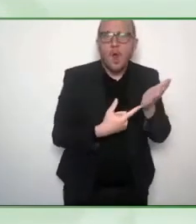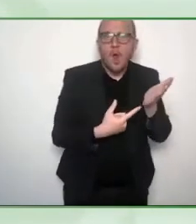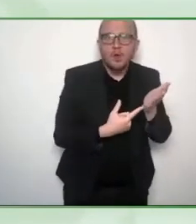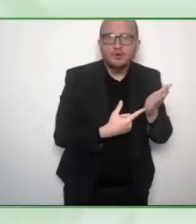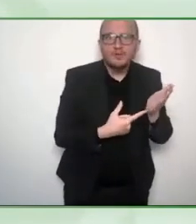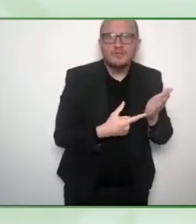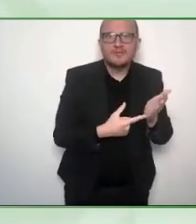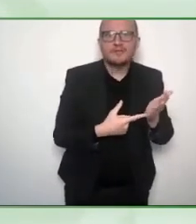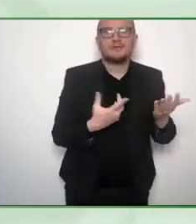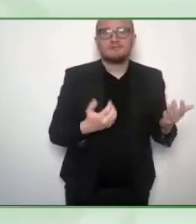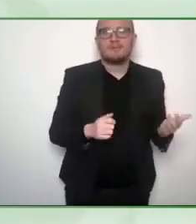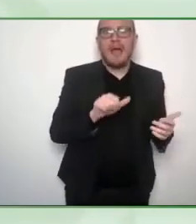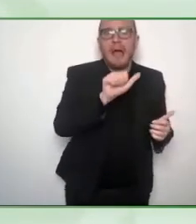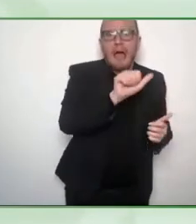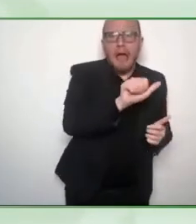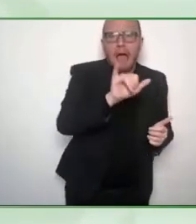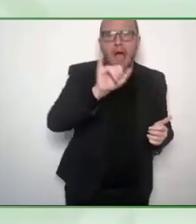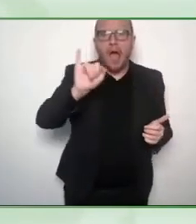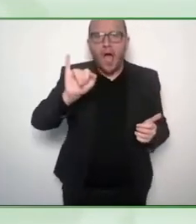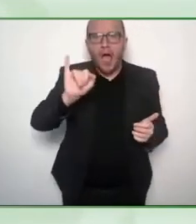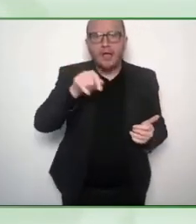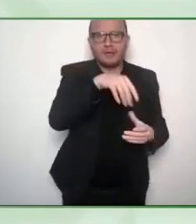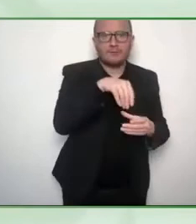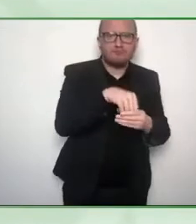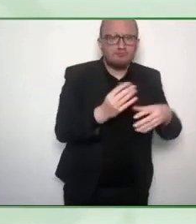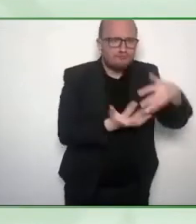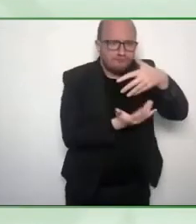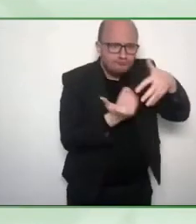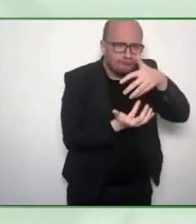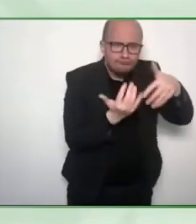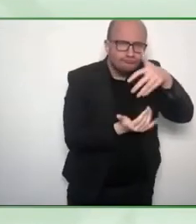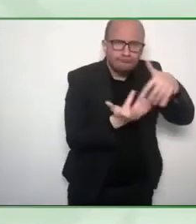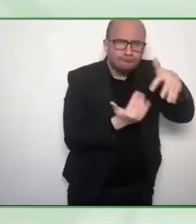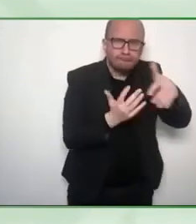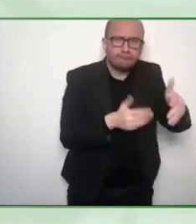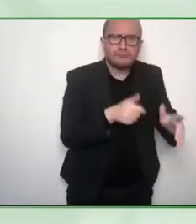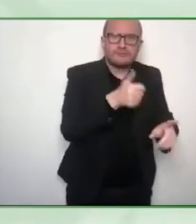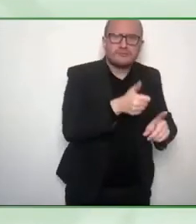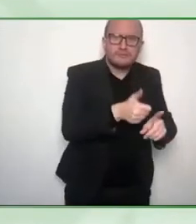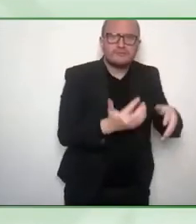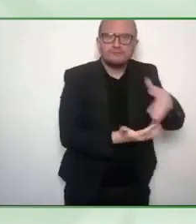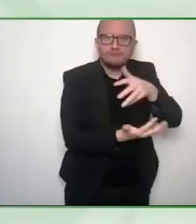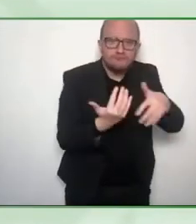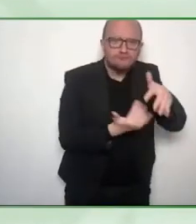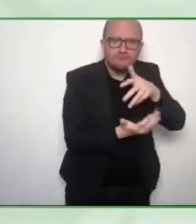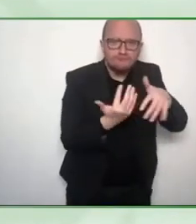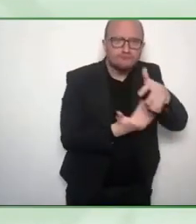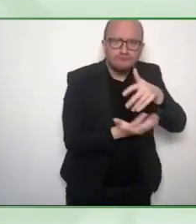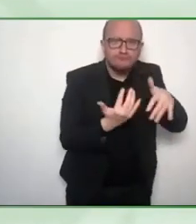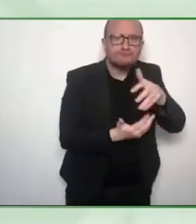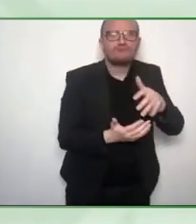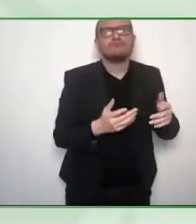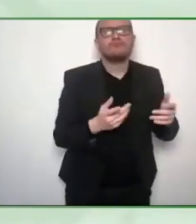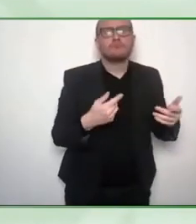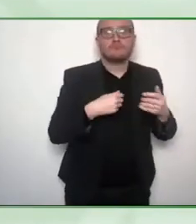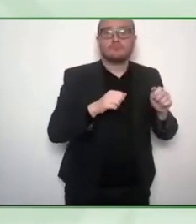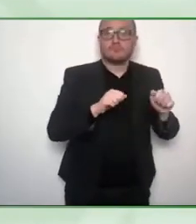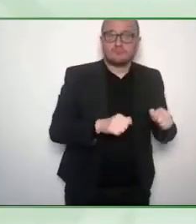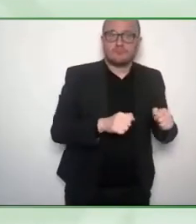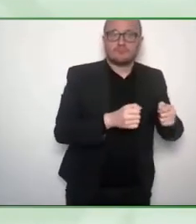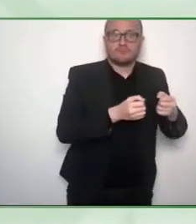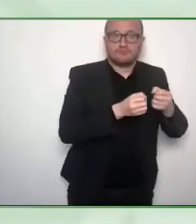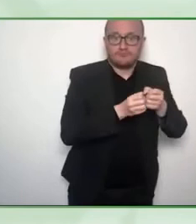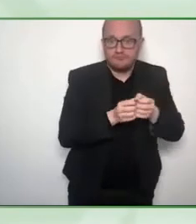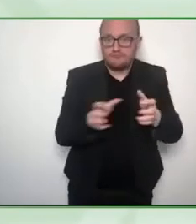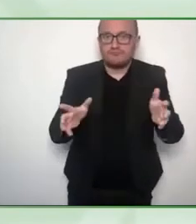behavior and access needs. People are showcased certified experiences